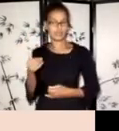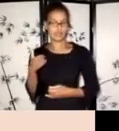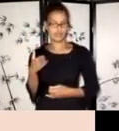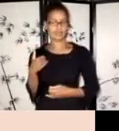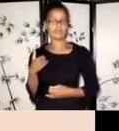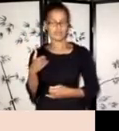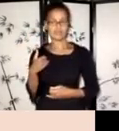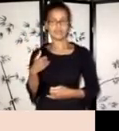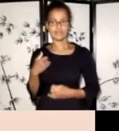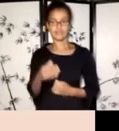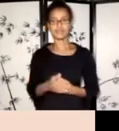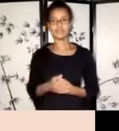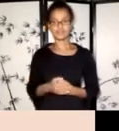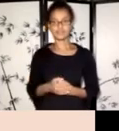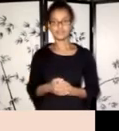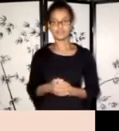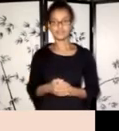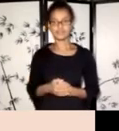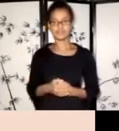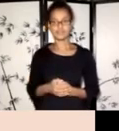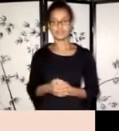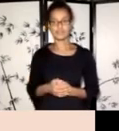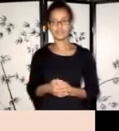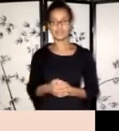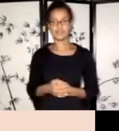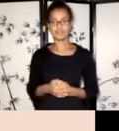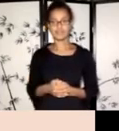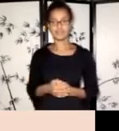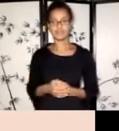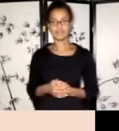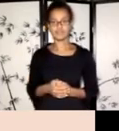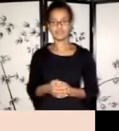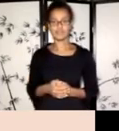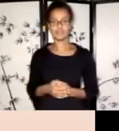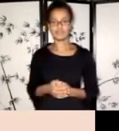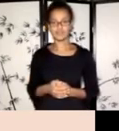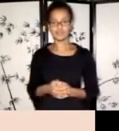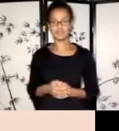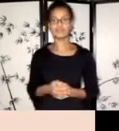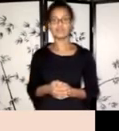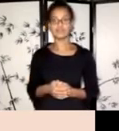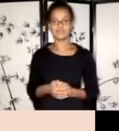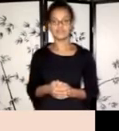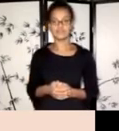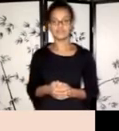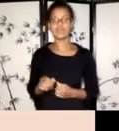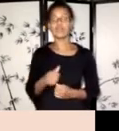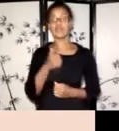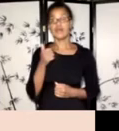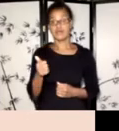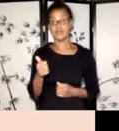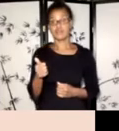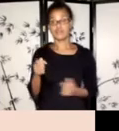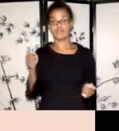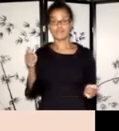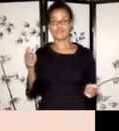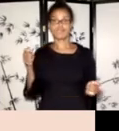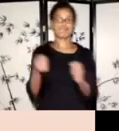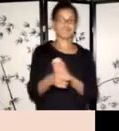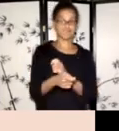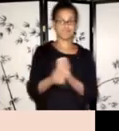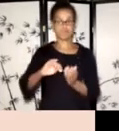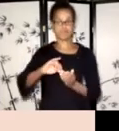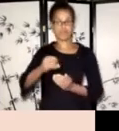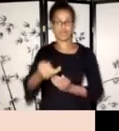and then, you know, on a, on a more sort of significantly, um, bigger change level, if your